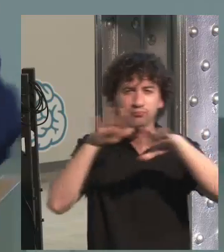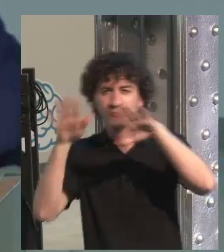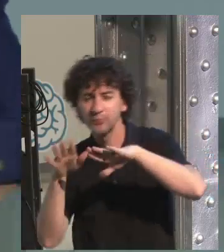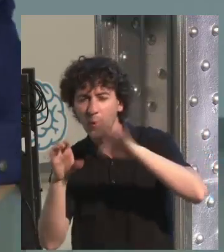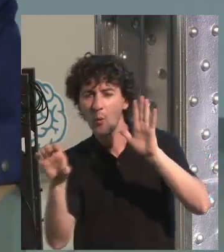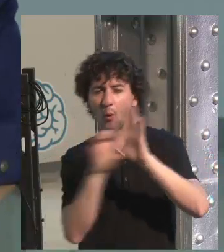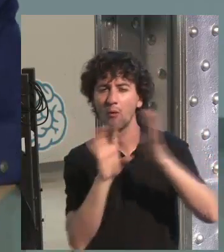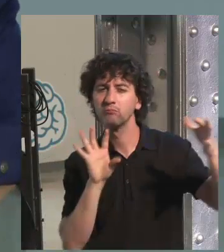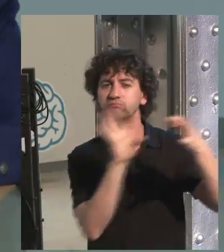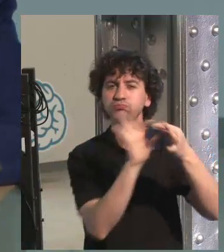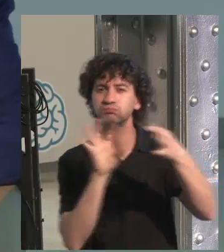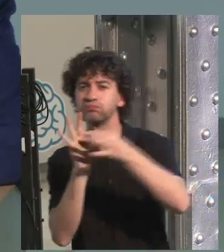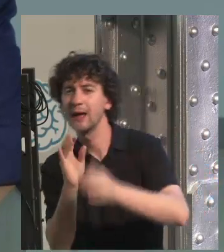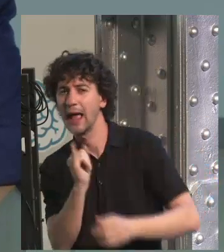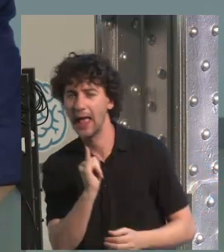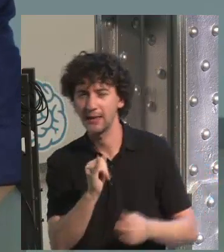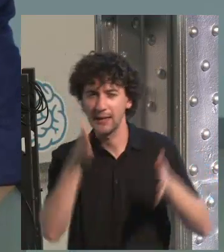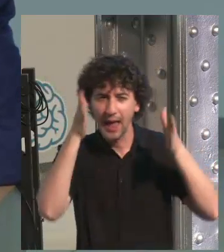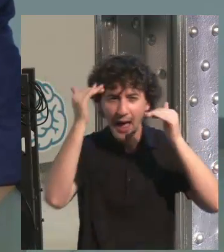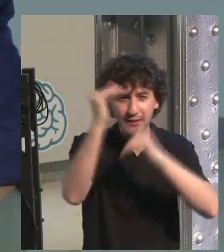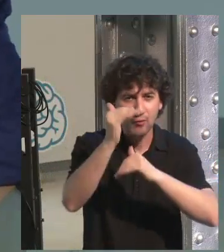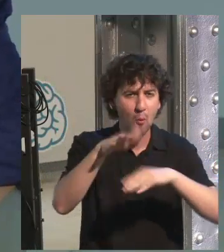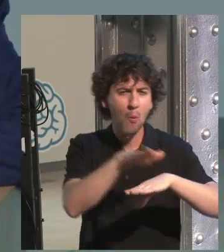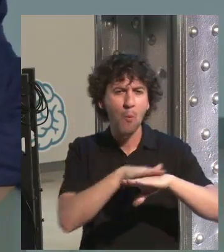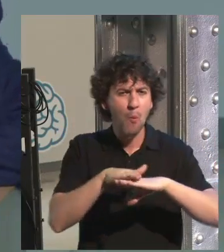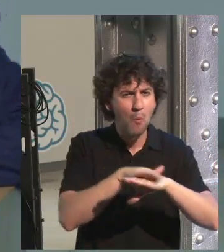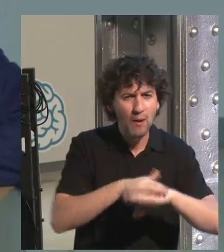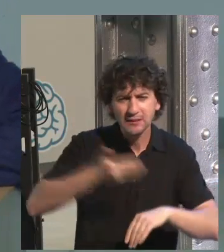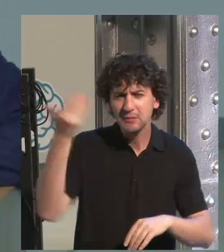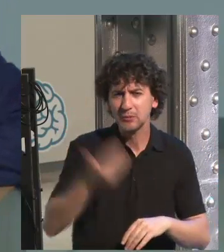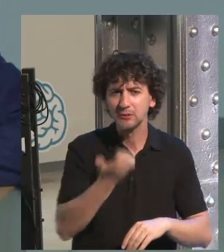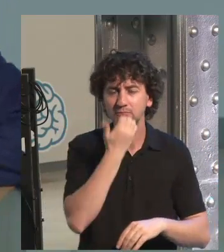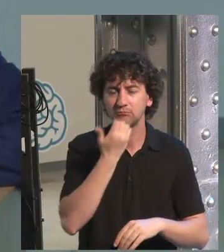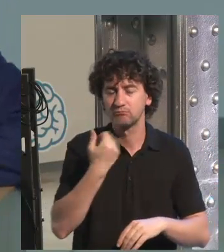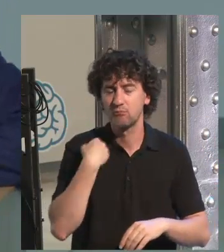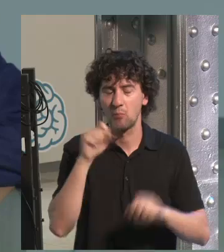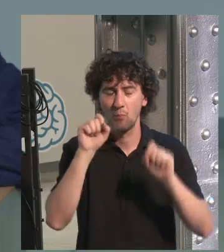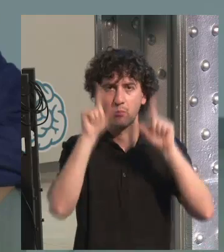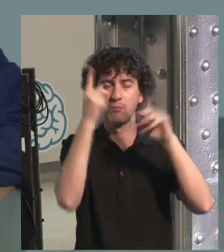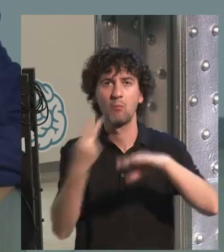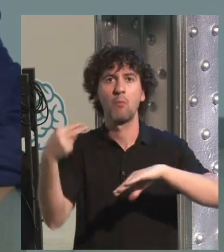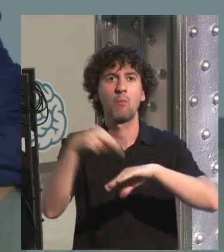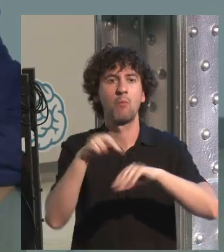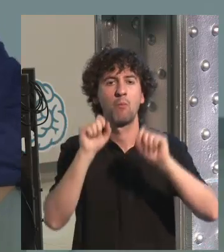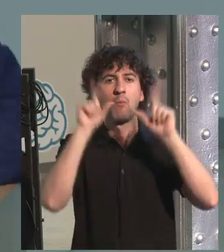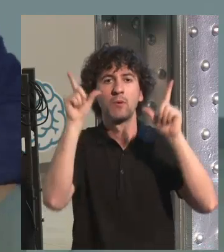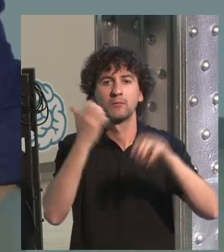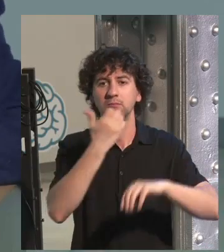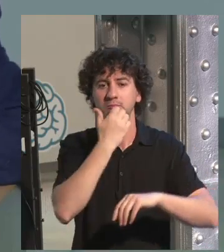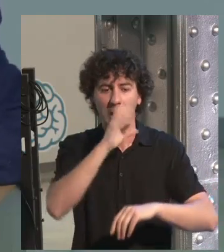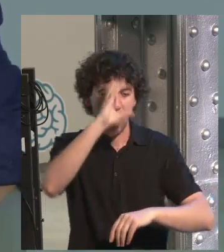have neuronal substrates that we code that are totally